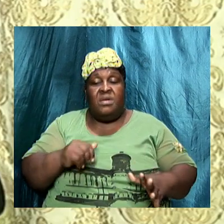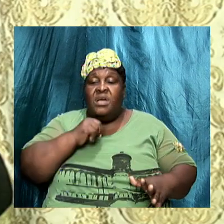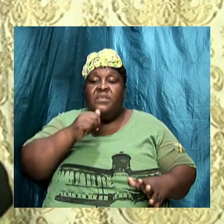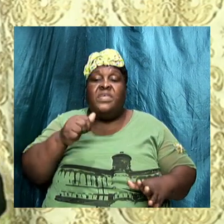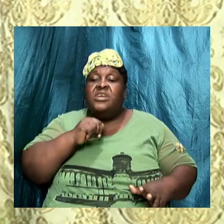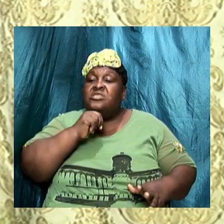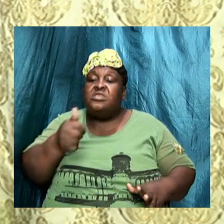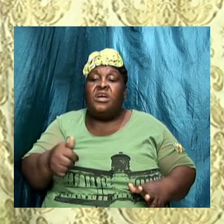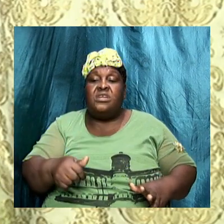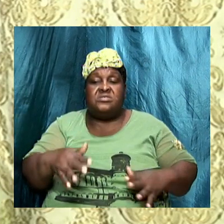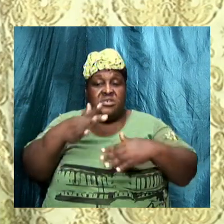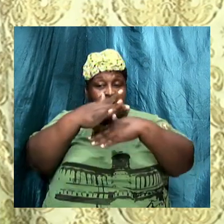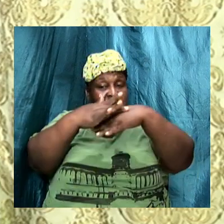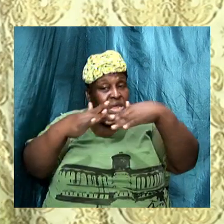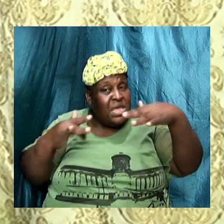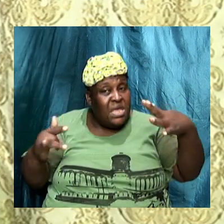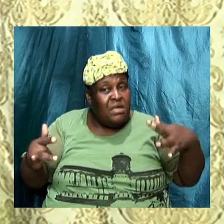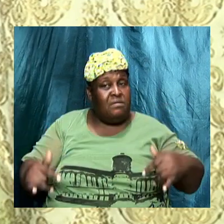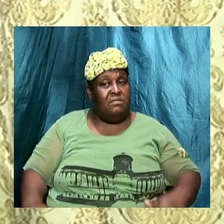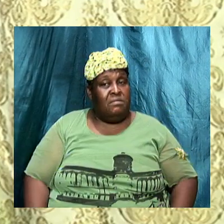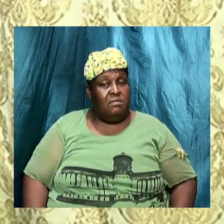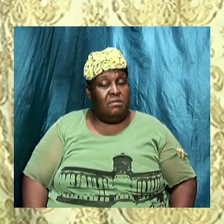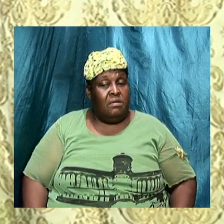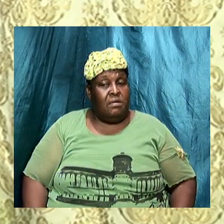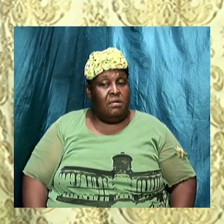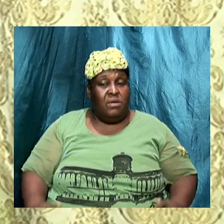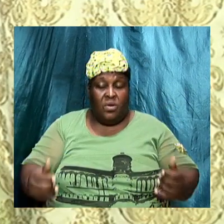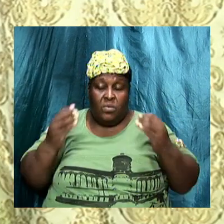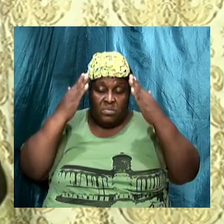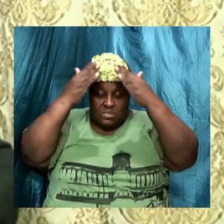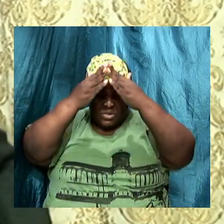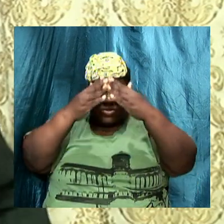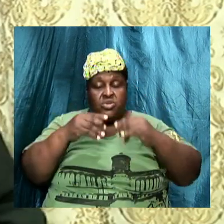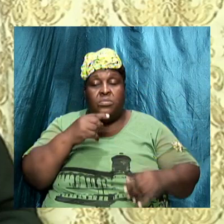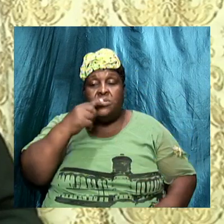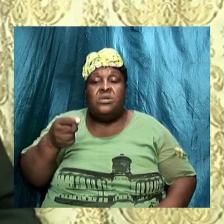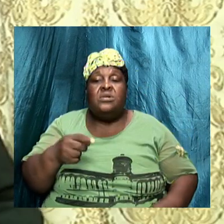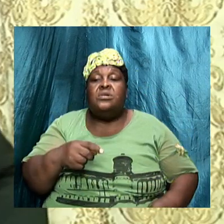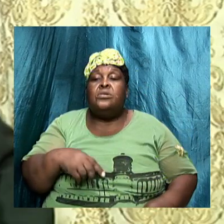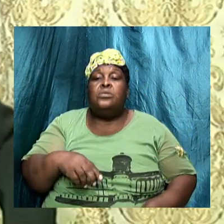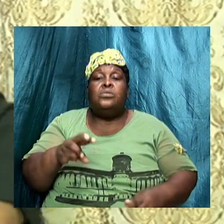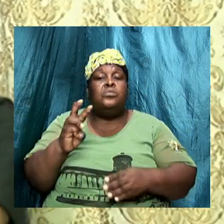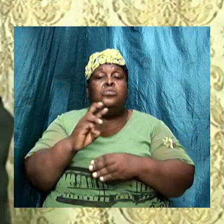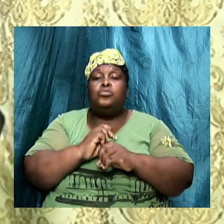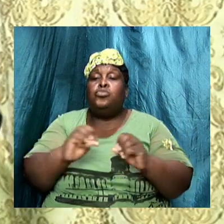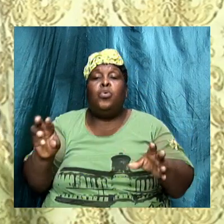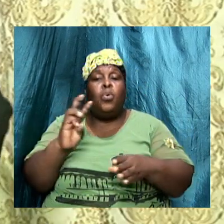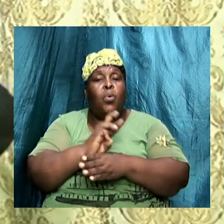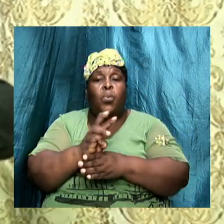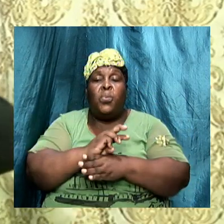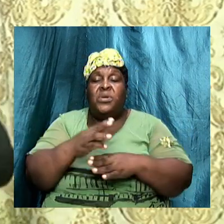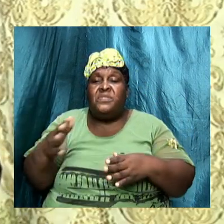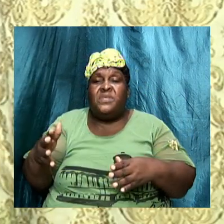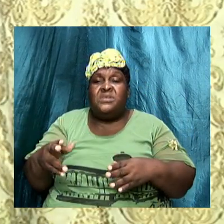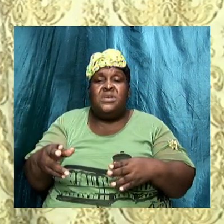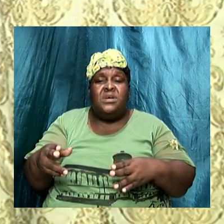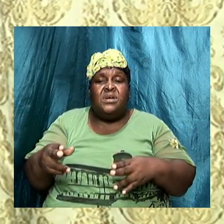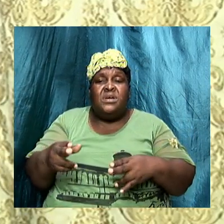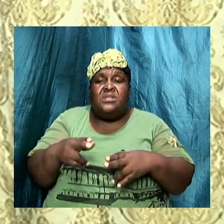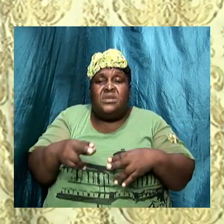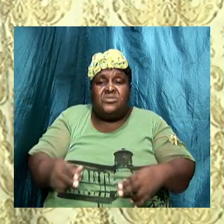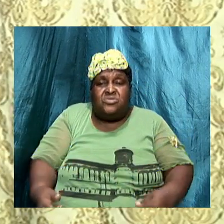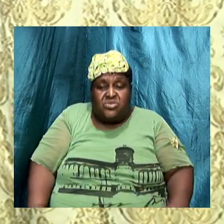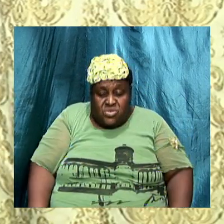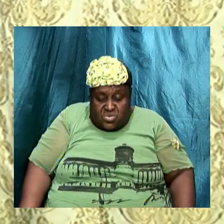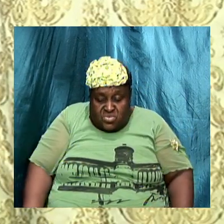so now your bishop tell you do not weird things that is too short and do not wear the things that suck on and hug